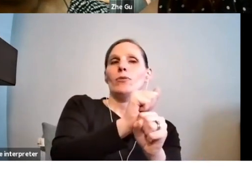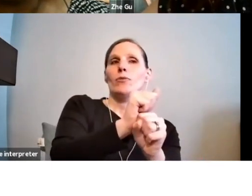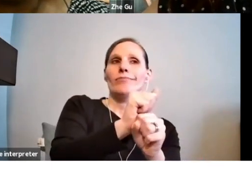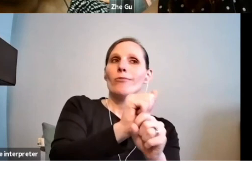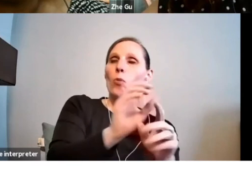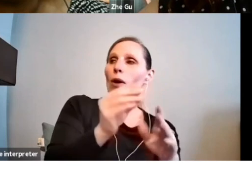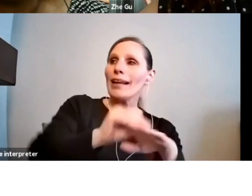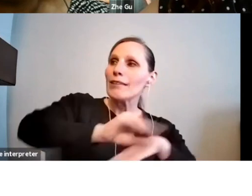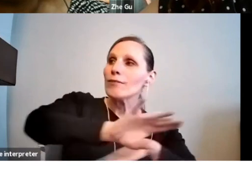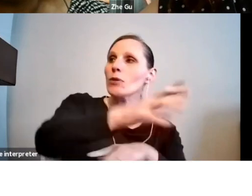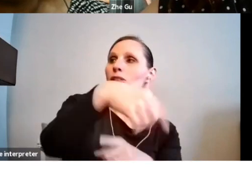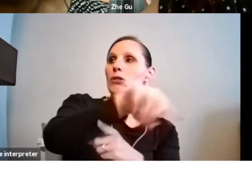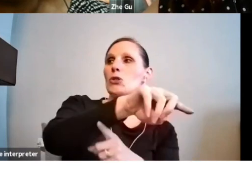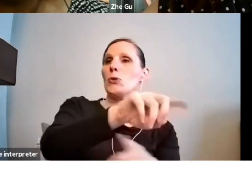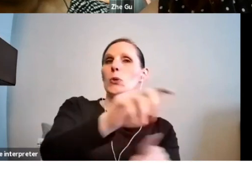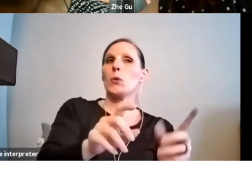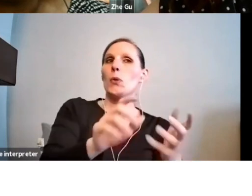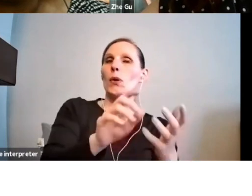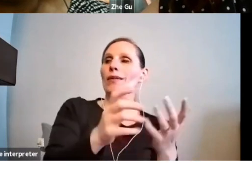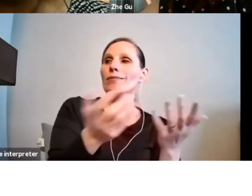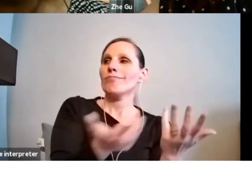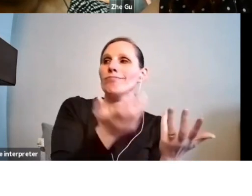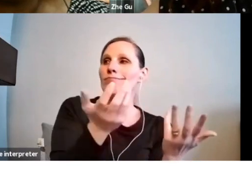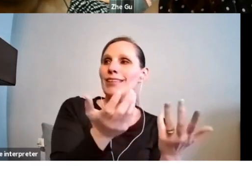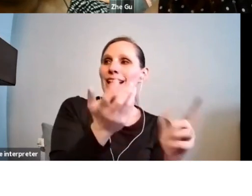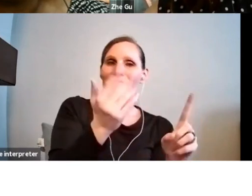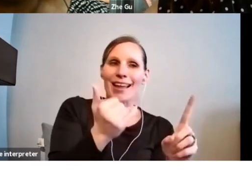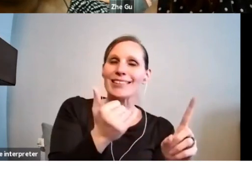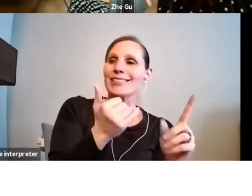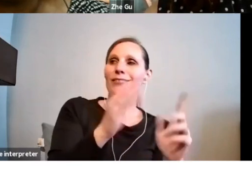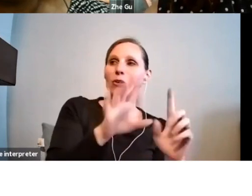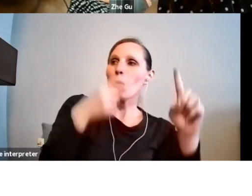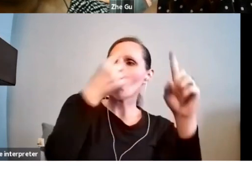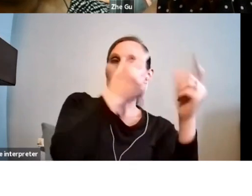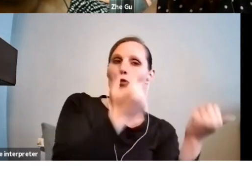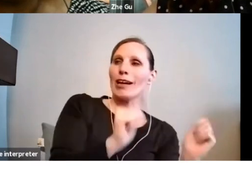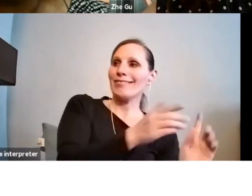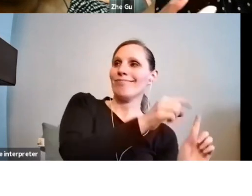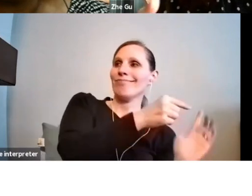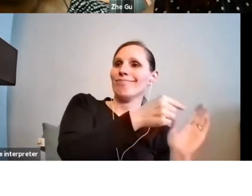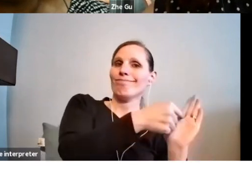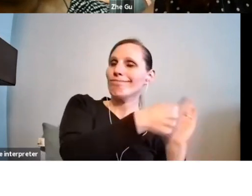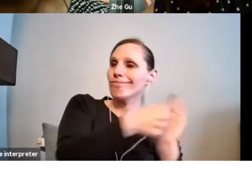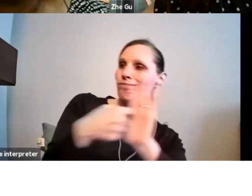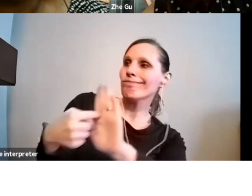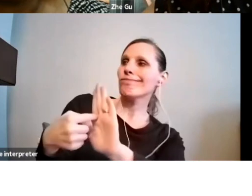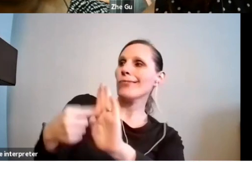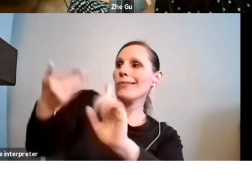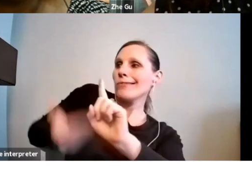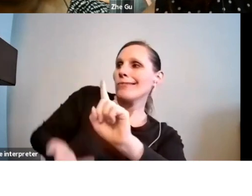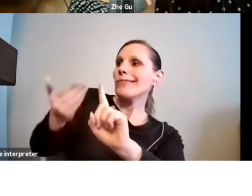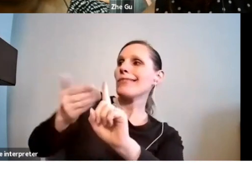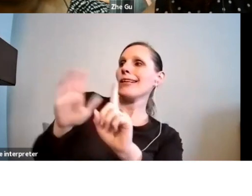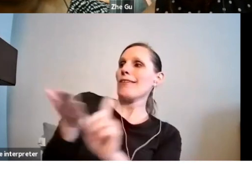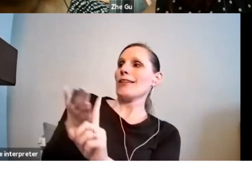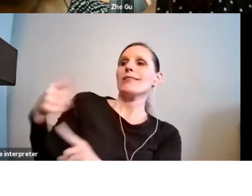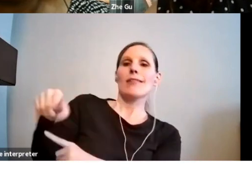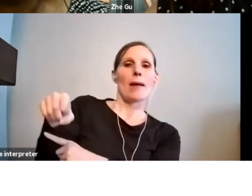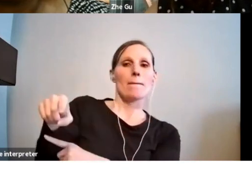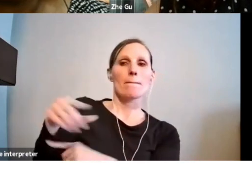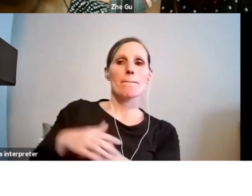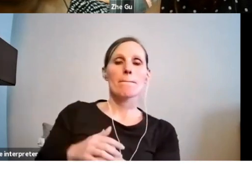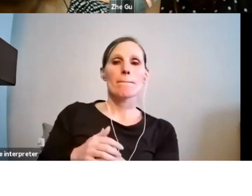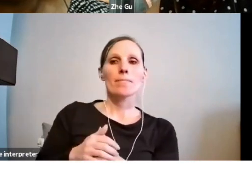as you as you make your work. I think all those are helpful aspects so that they can